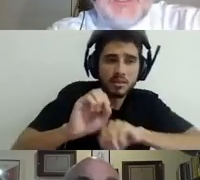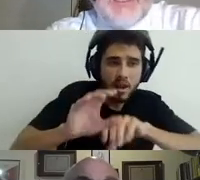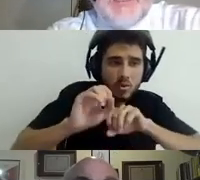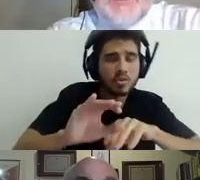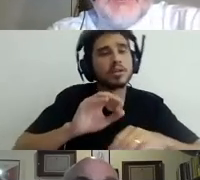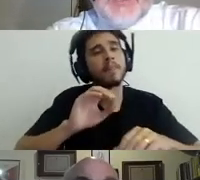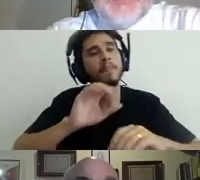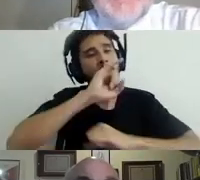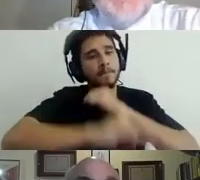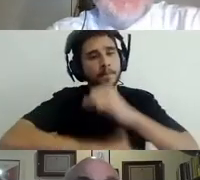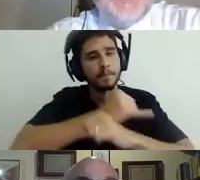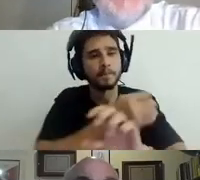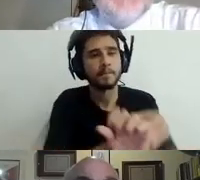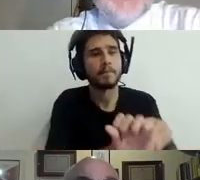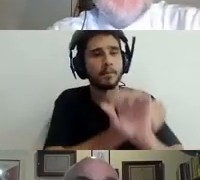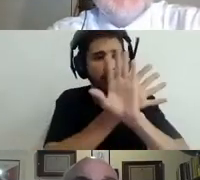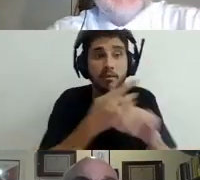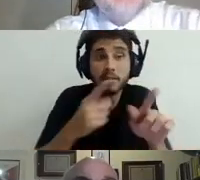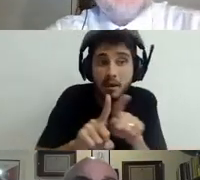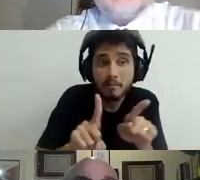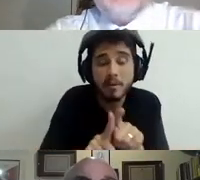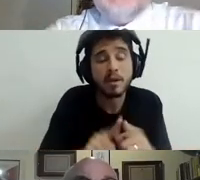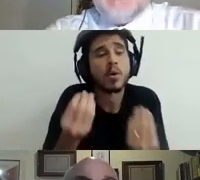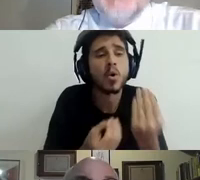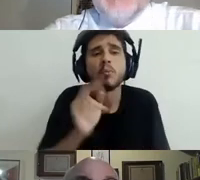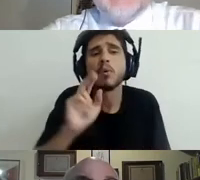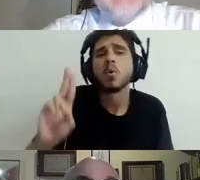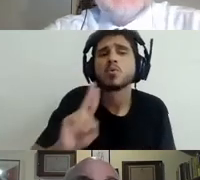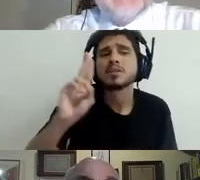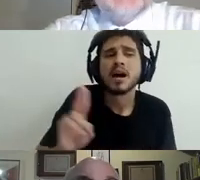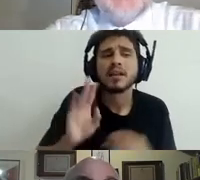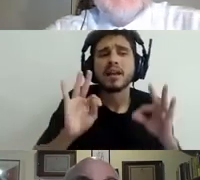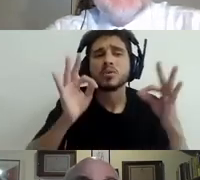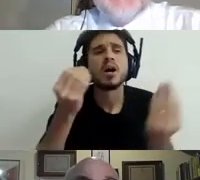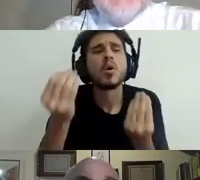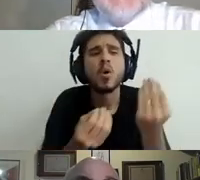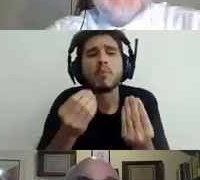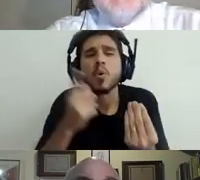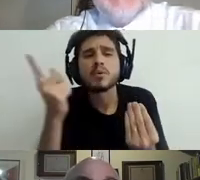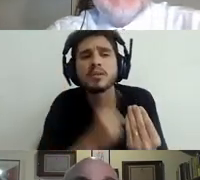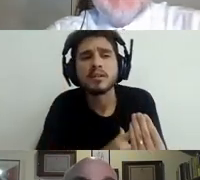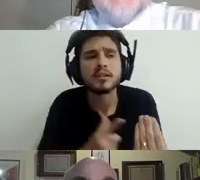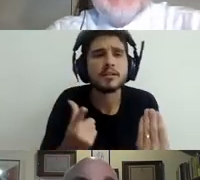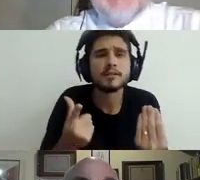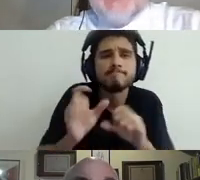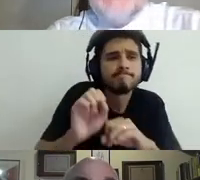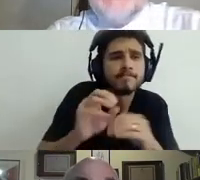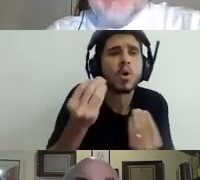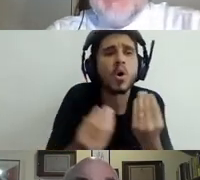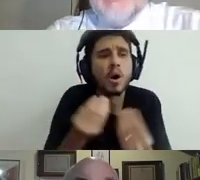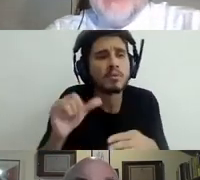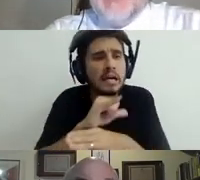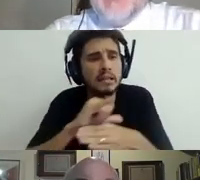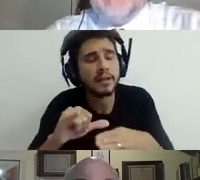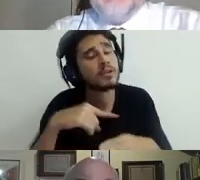that are so dear. To us. Second challenge is about diversification.